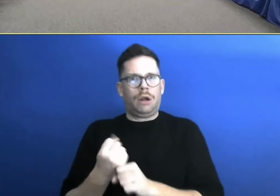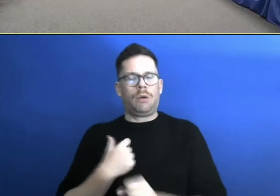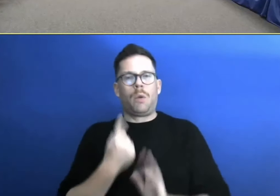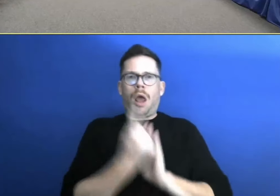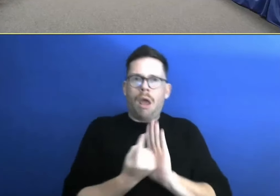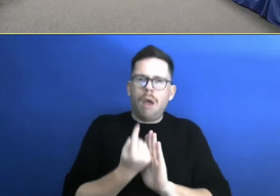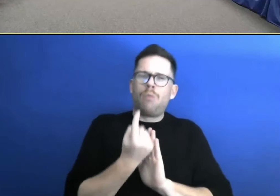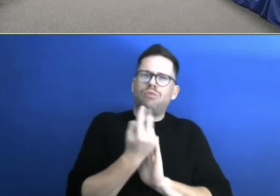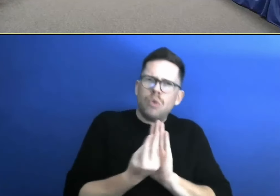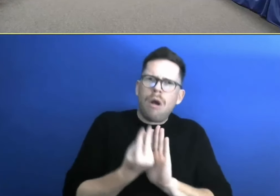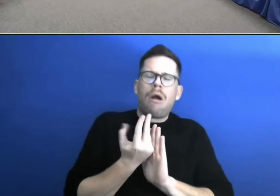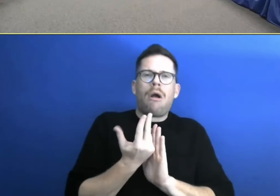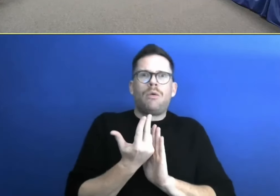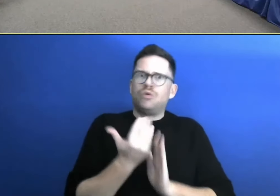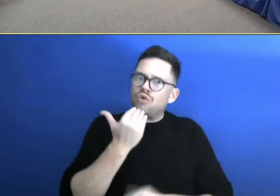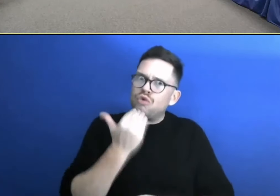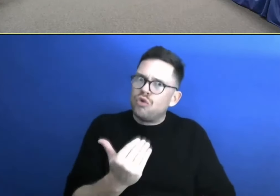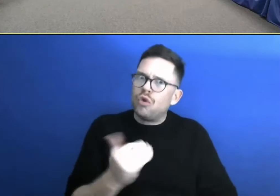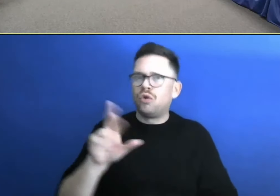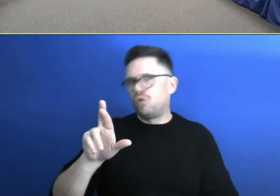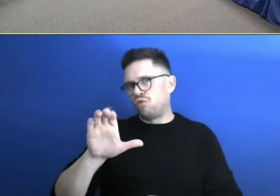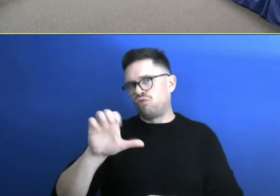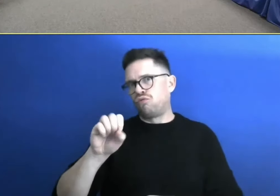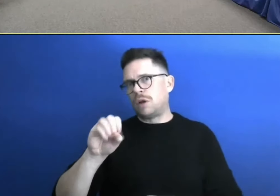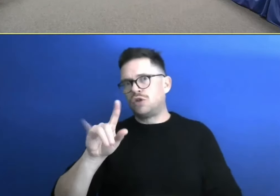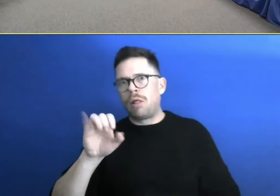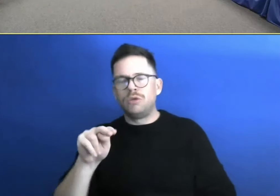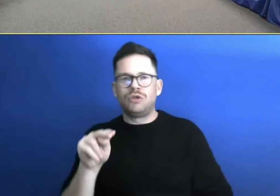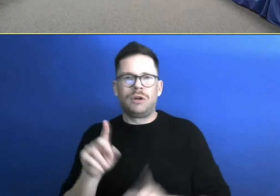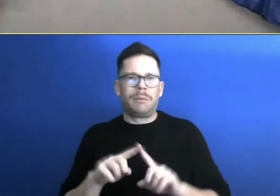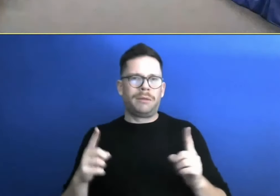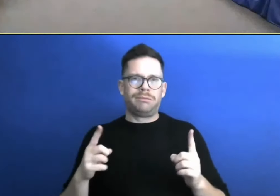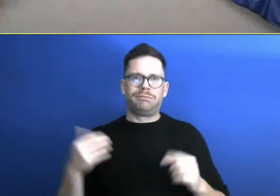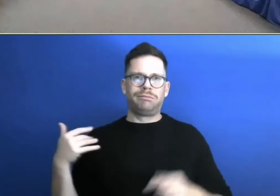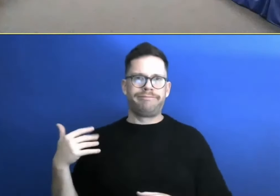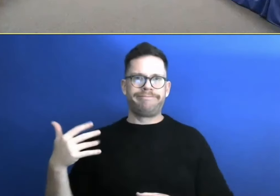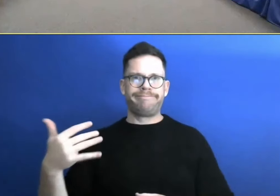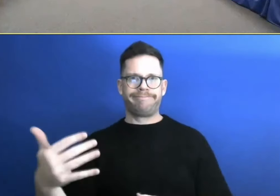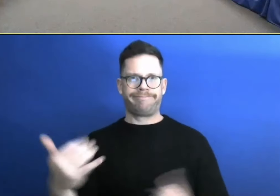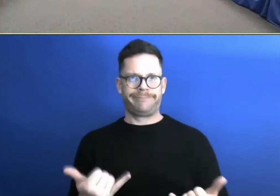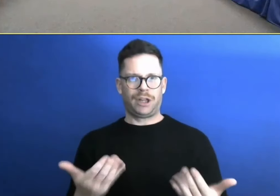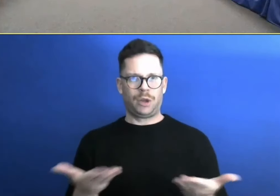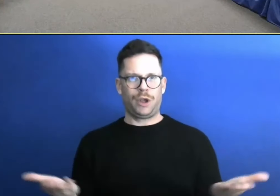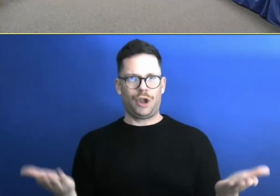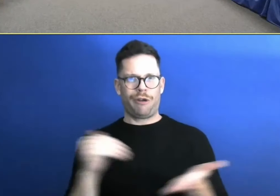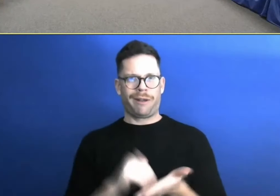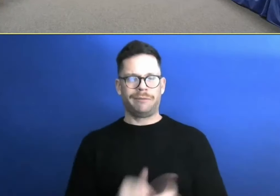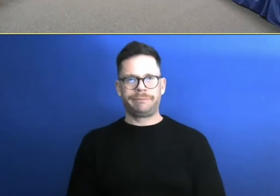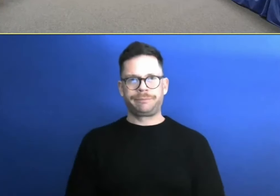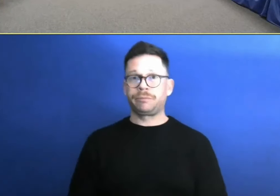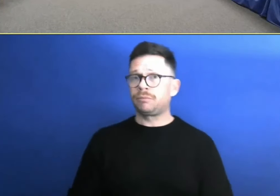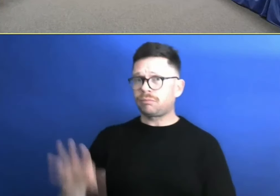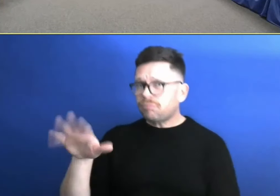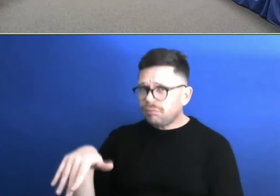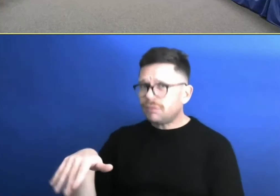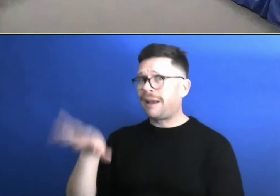resolutions. here we are again. Well, I'll you this meeting. So it's nine resolutions. If anybody wants to see